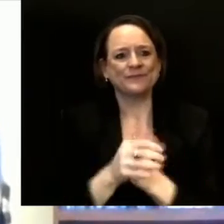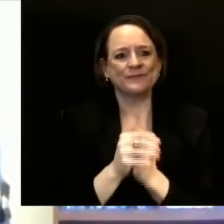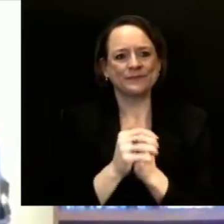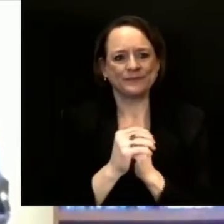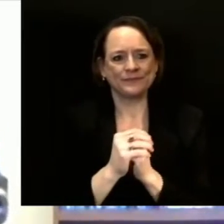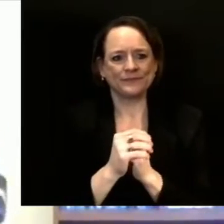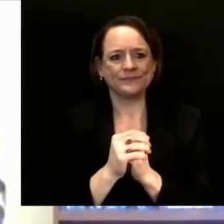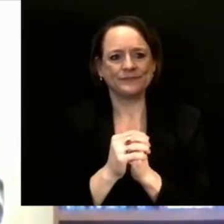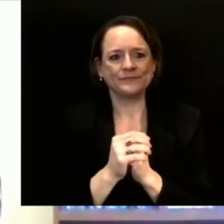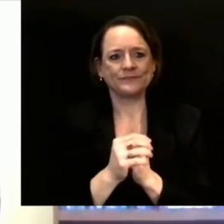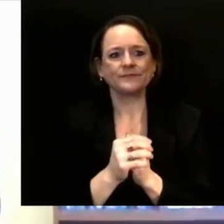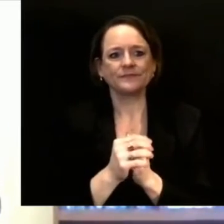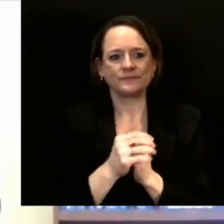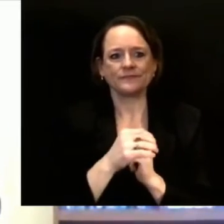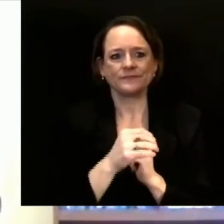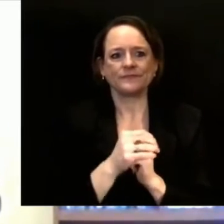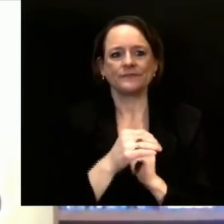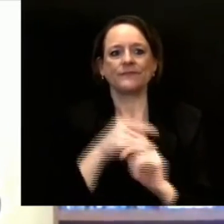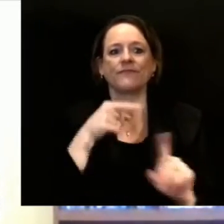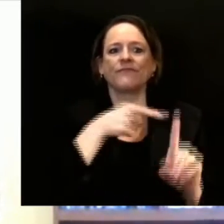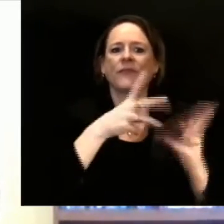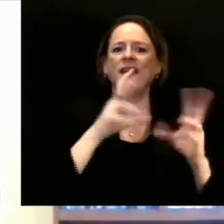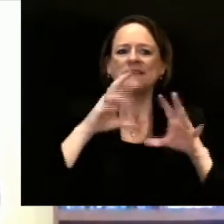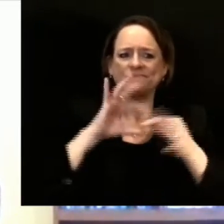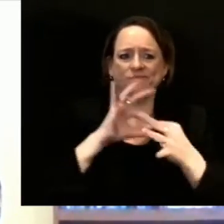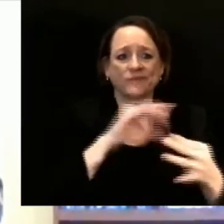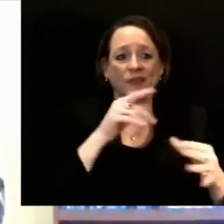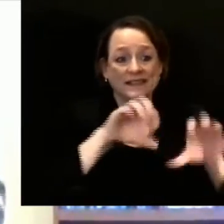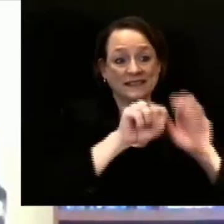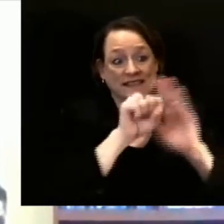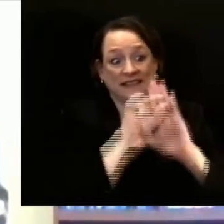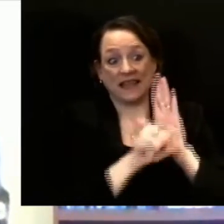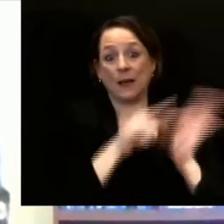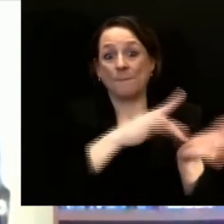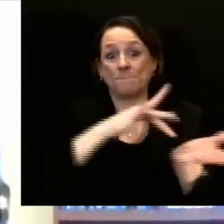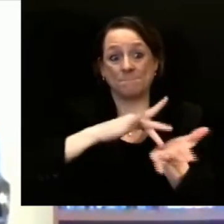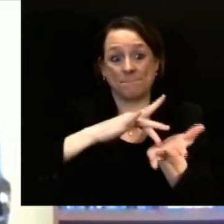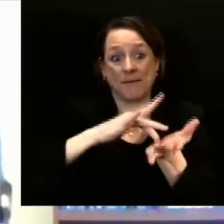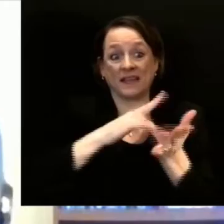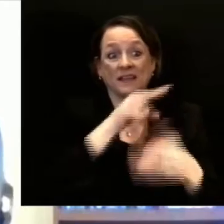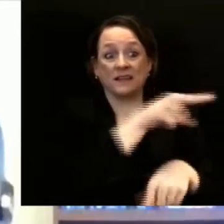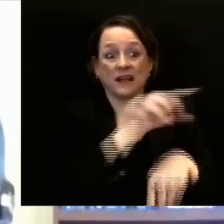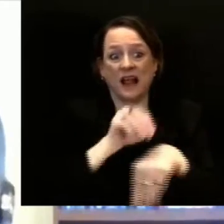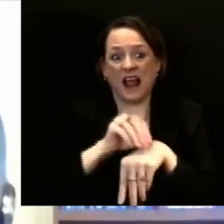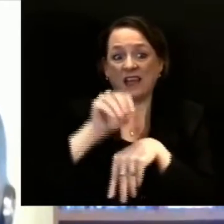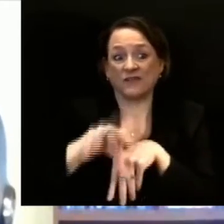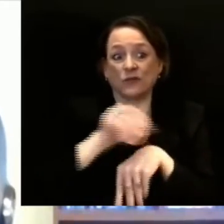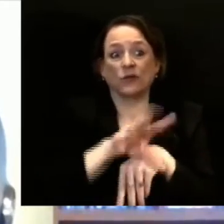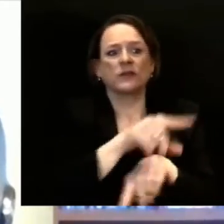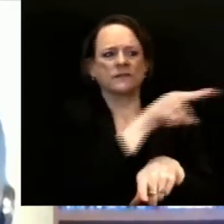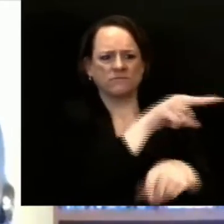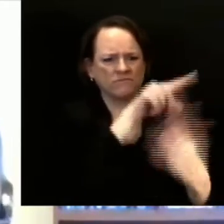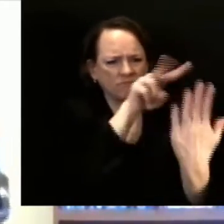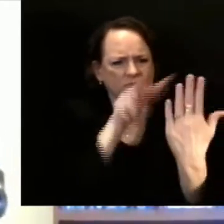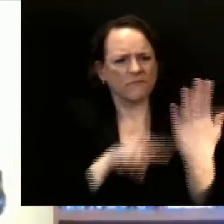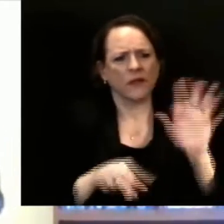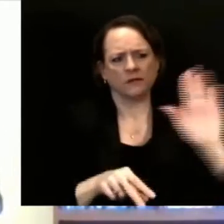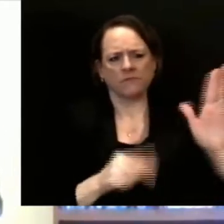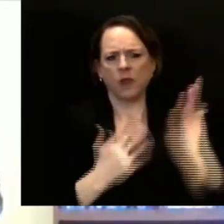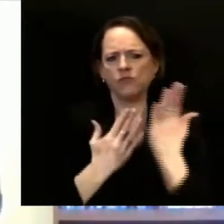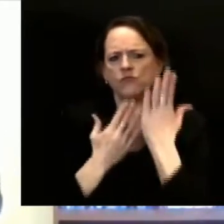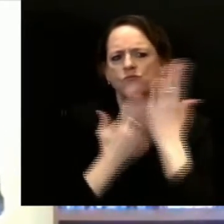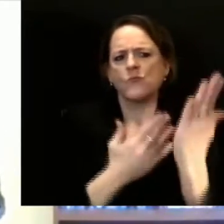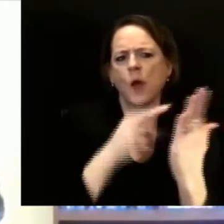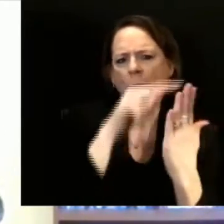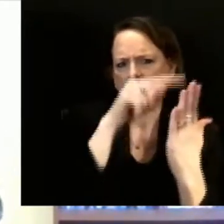advisory committee into consideration, and weighing each population's level of exposure and